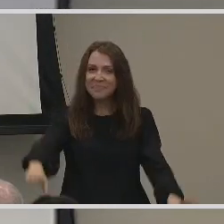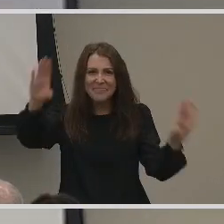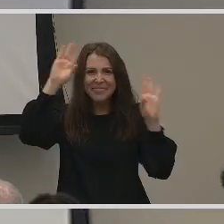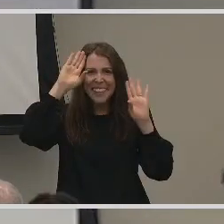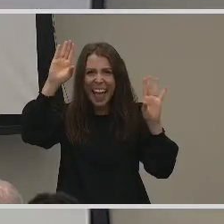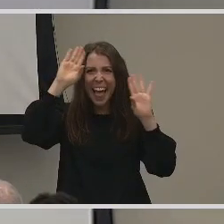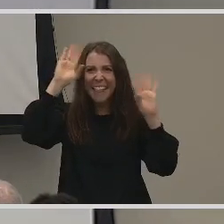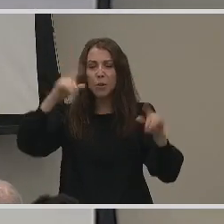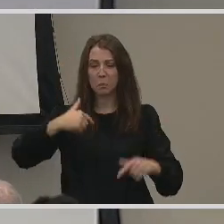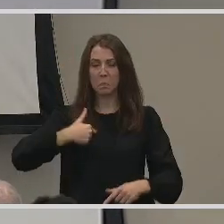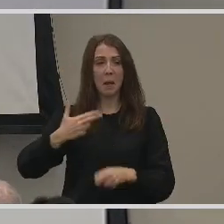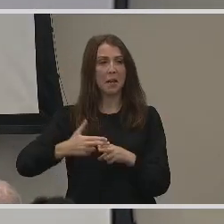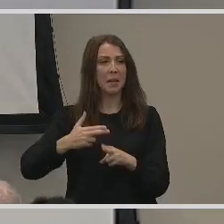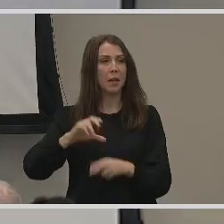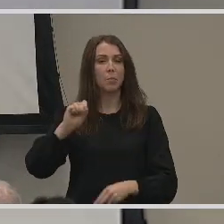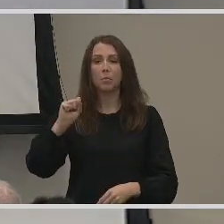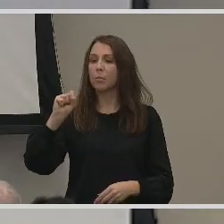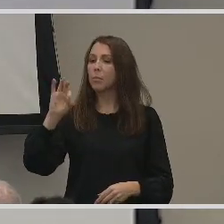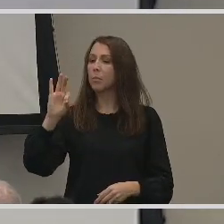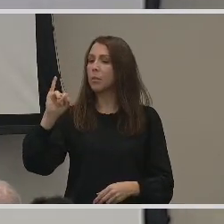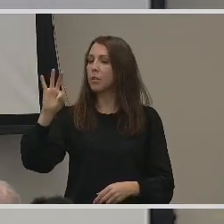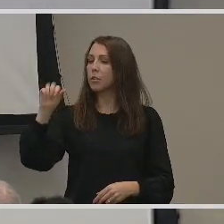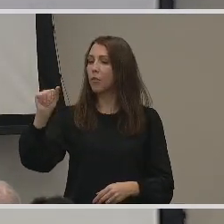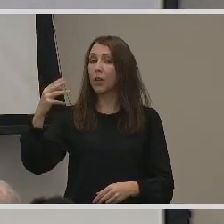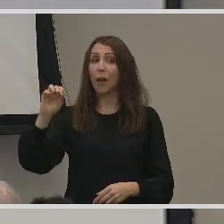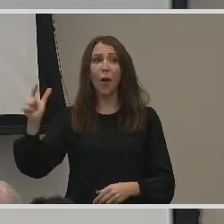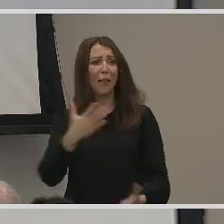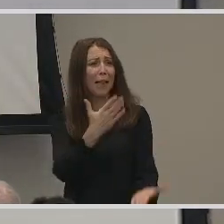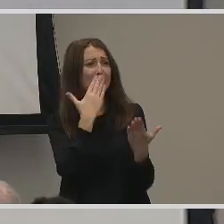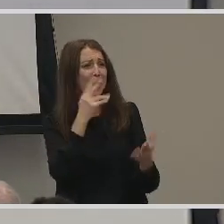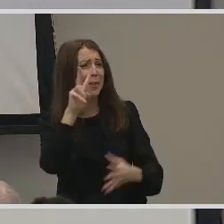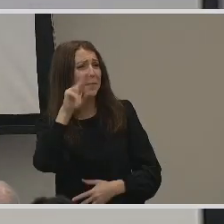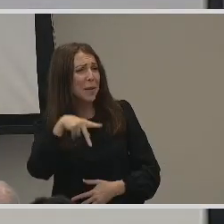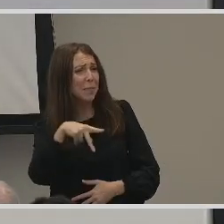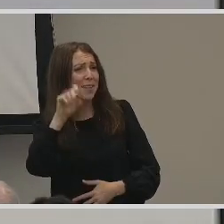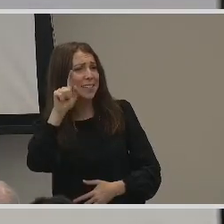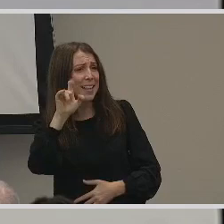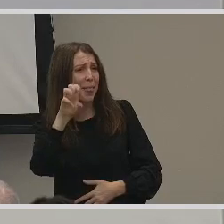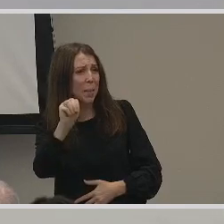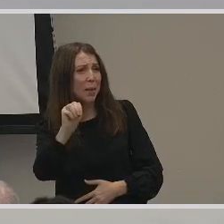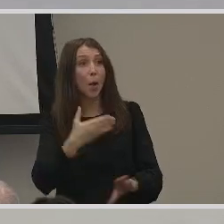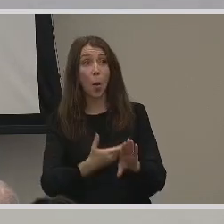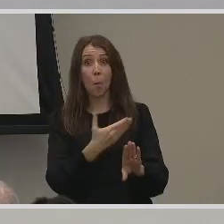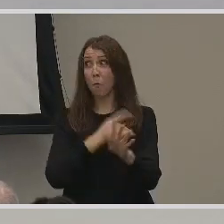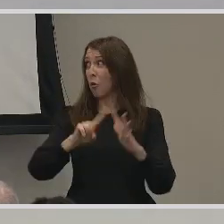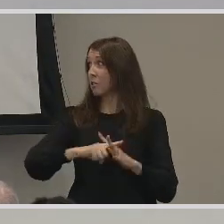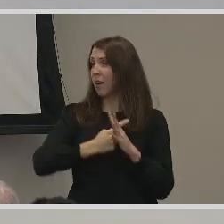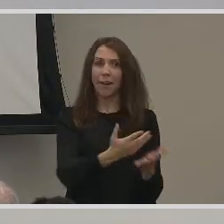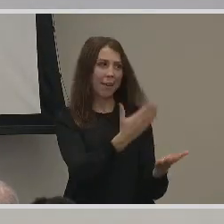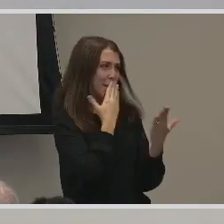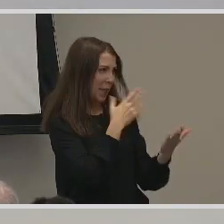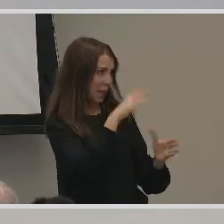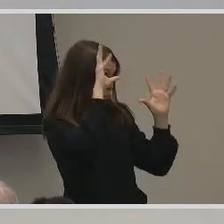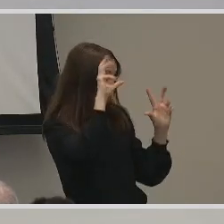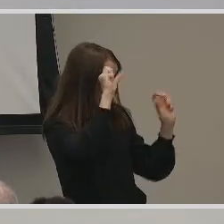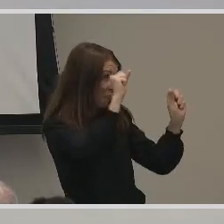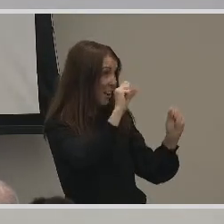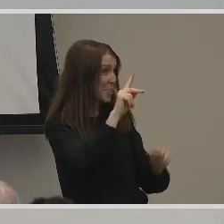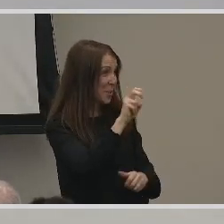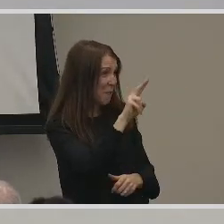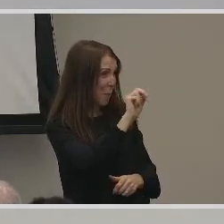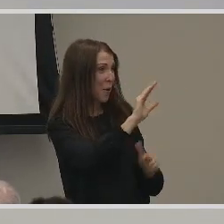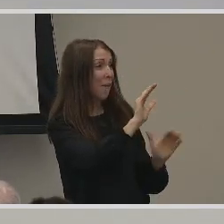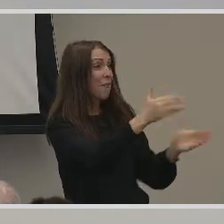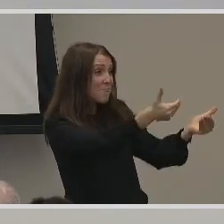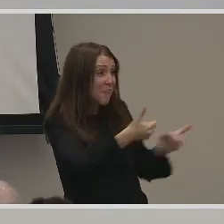Hello, I'm Sophia Hall. Thank you, Vice President Solomon. And before I start, I want to thank Professor November for inviting me to speak here